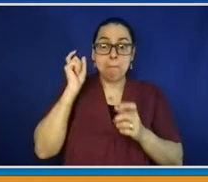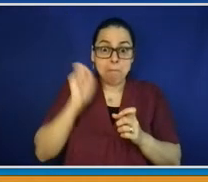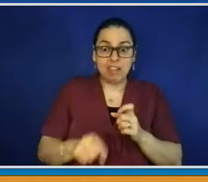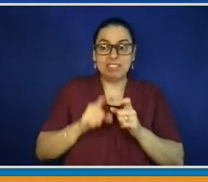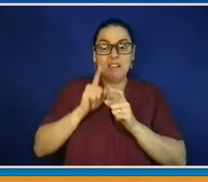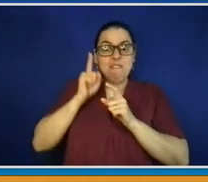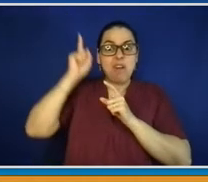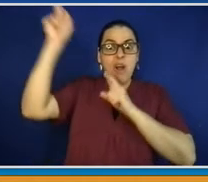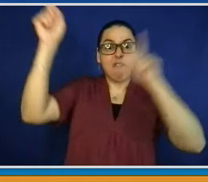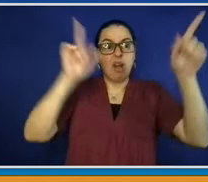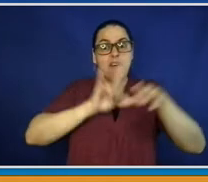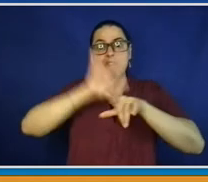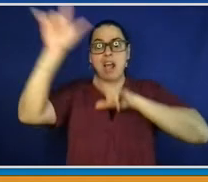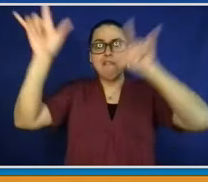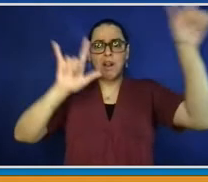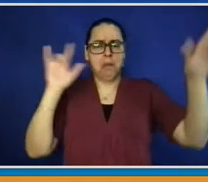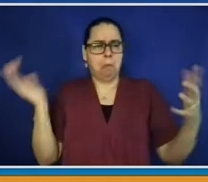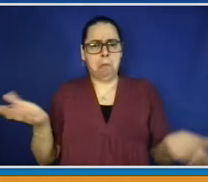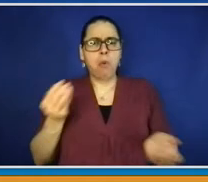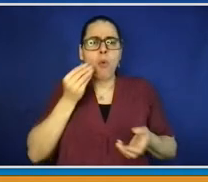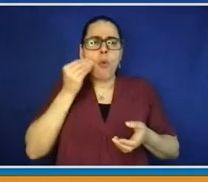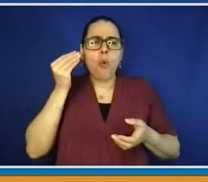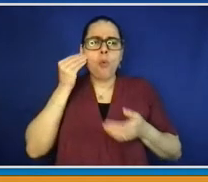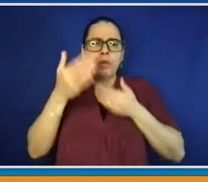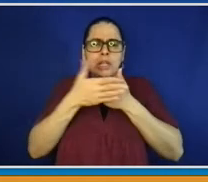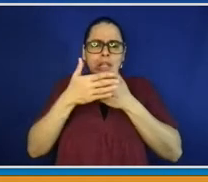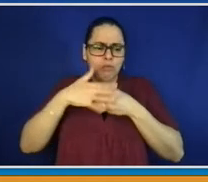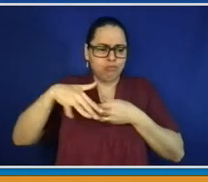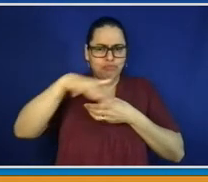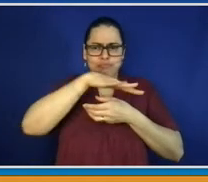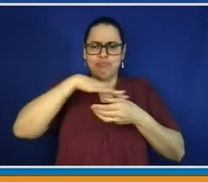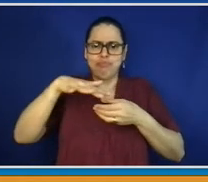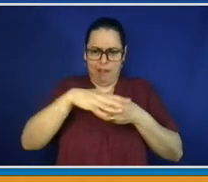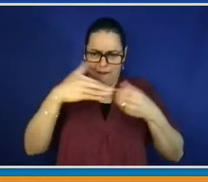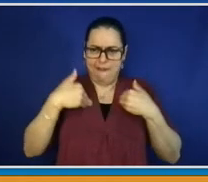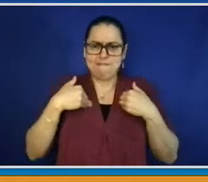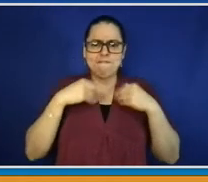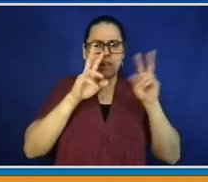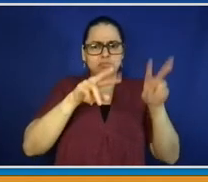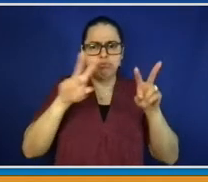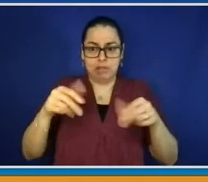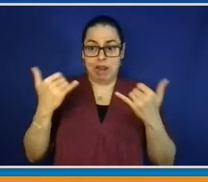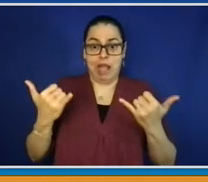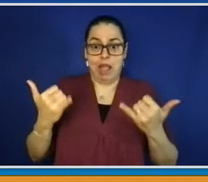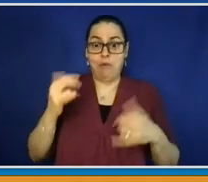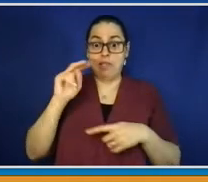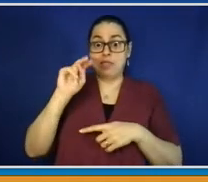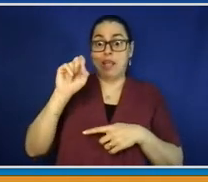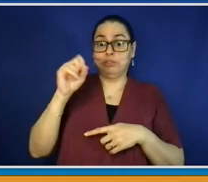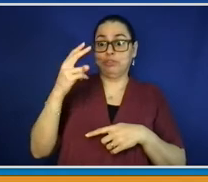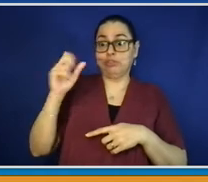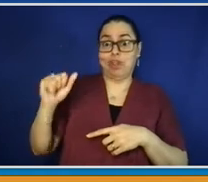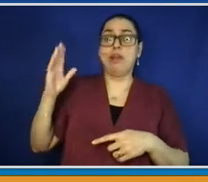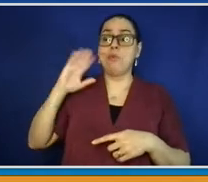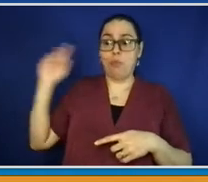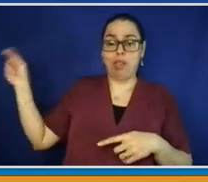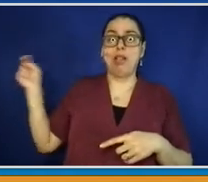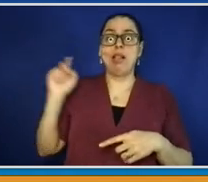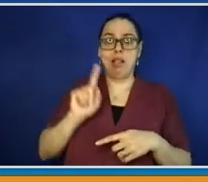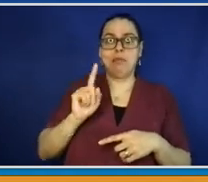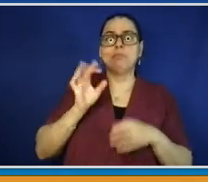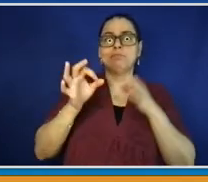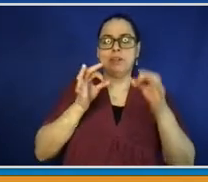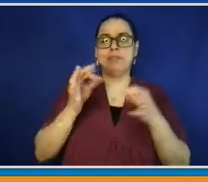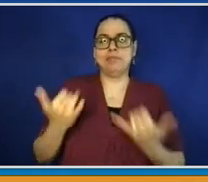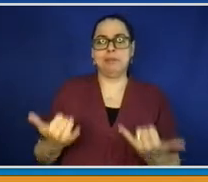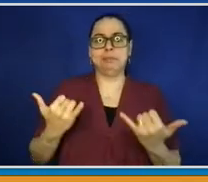but we had it here in Westchester County. So, Natasha Caputo, our Director of Film and Tourism, thank you very much for being here. And Brittany, please come up